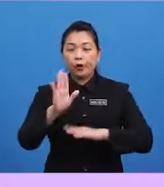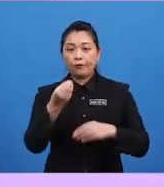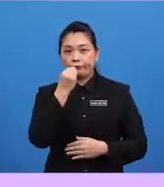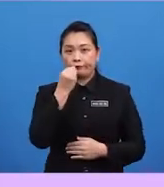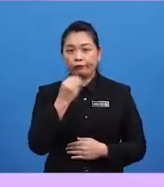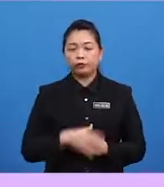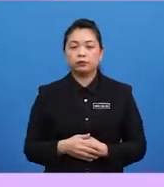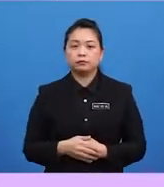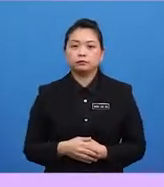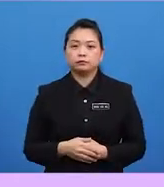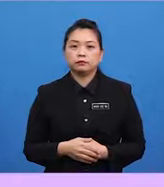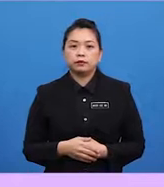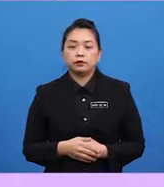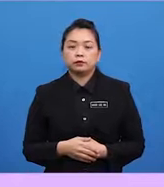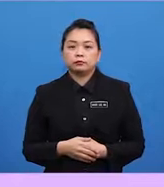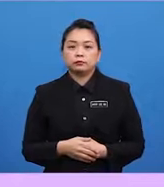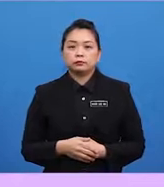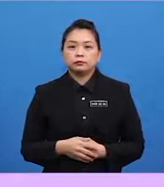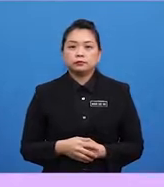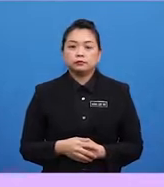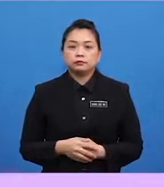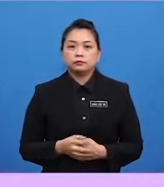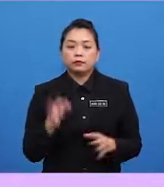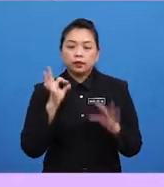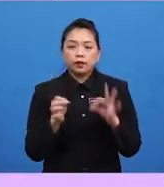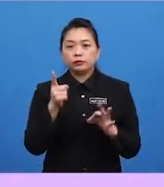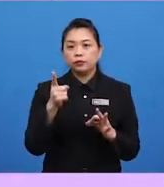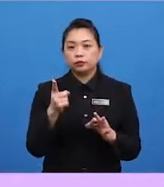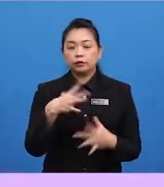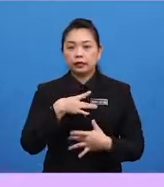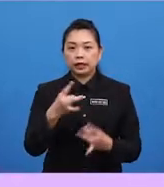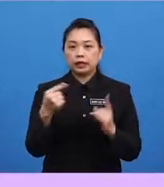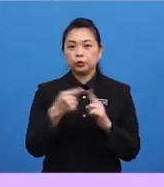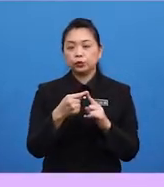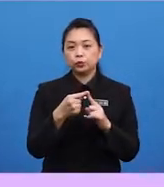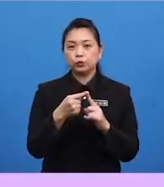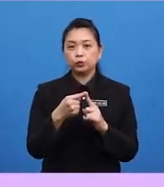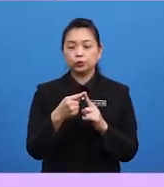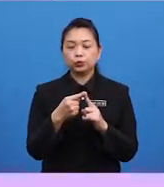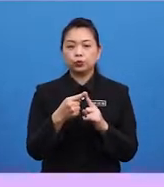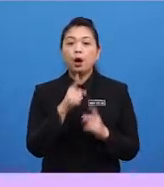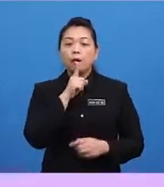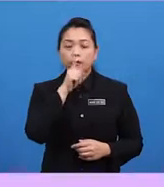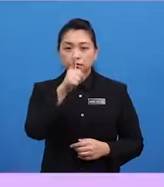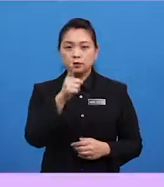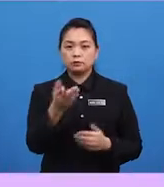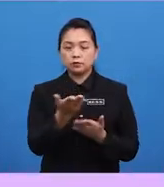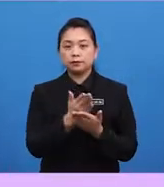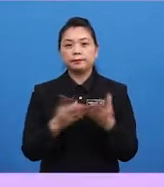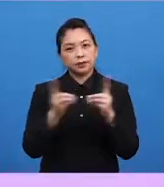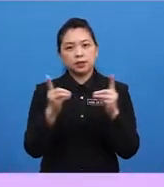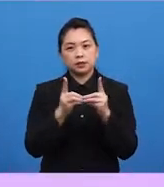a certain preparation style of your food, if you'd like to order any dessert and much more.